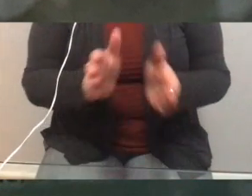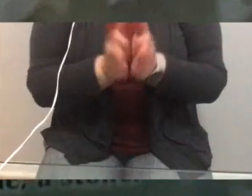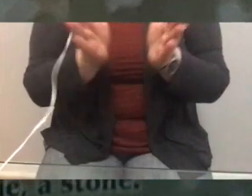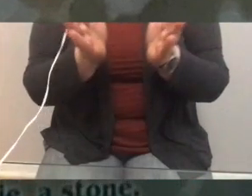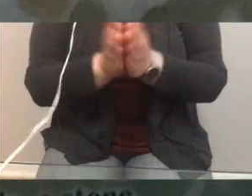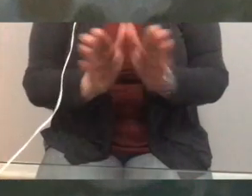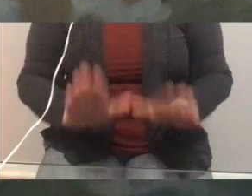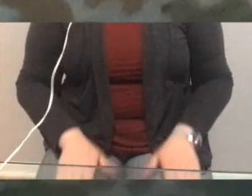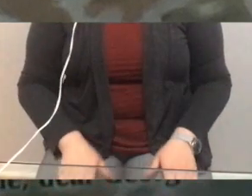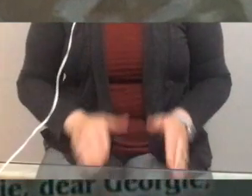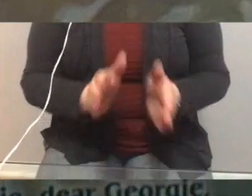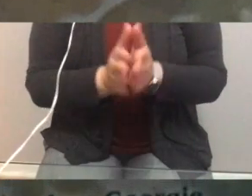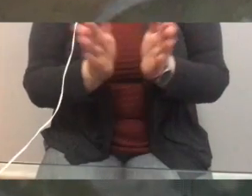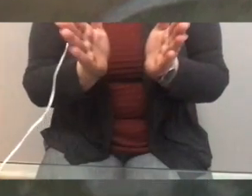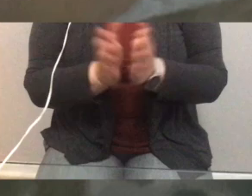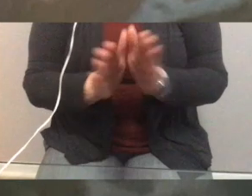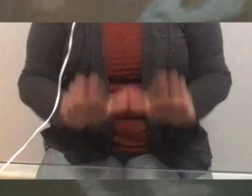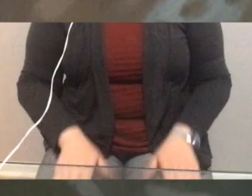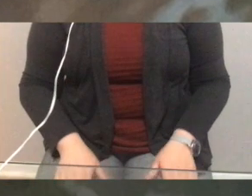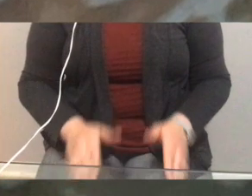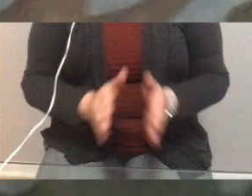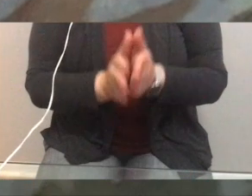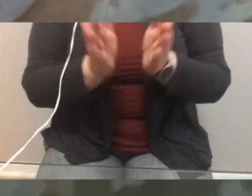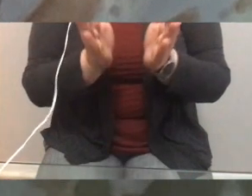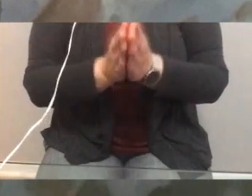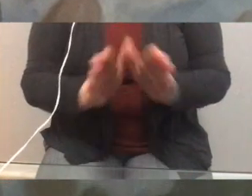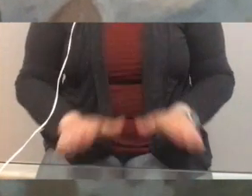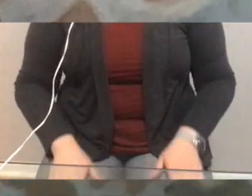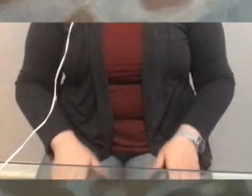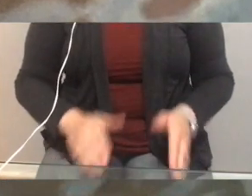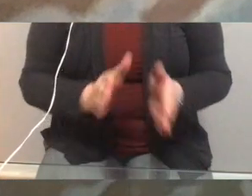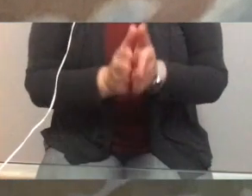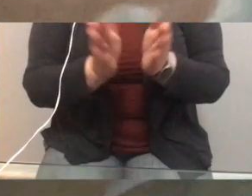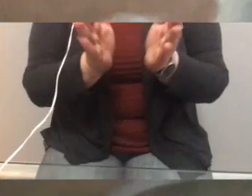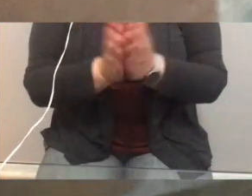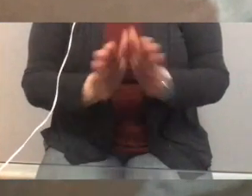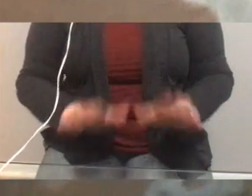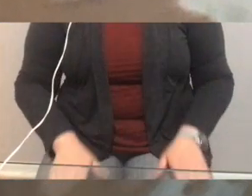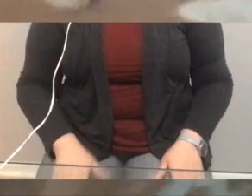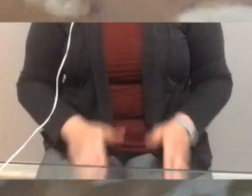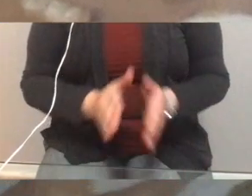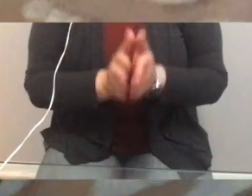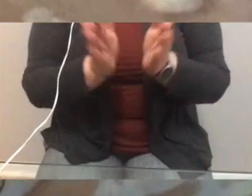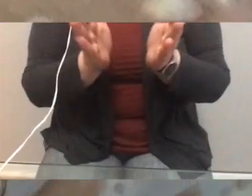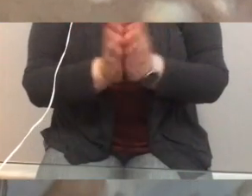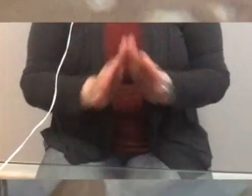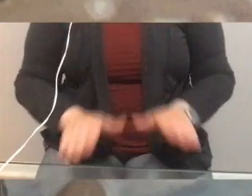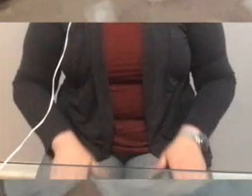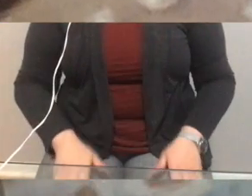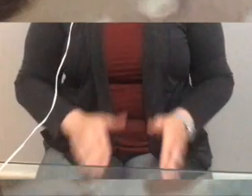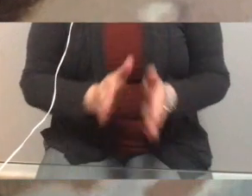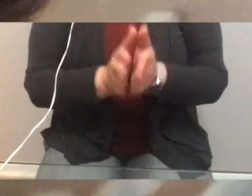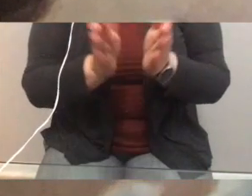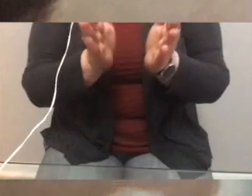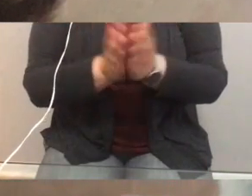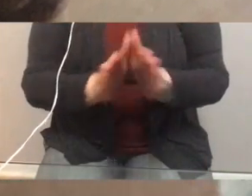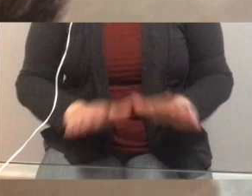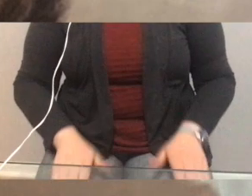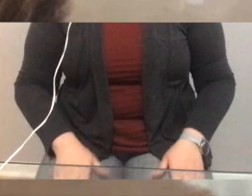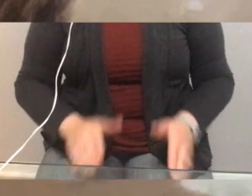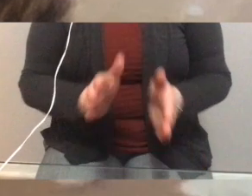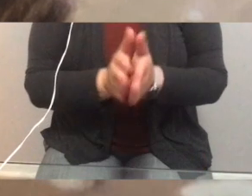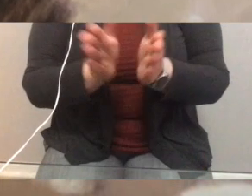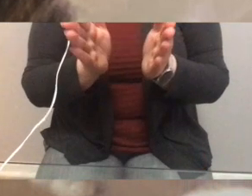stone dear Georgie dear Georgie dear Georgie with a stone dear Georgie